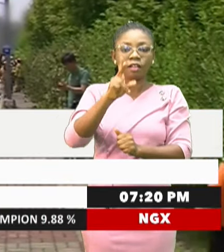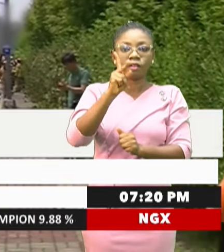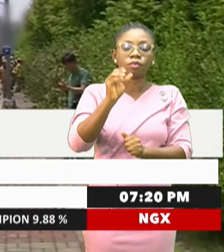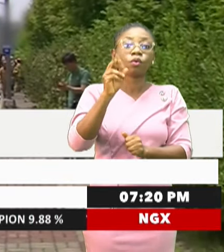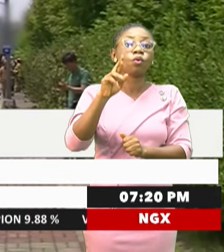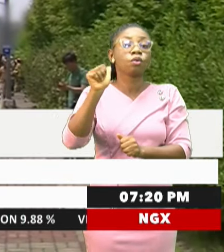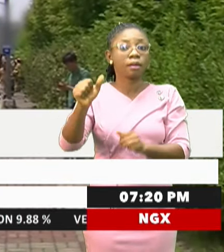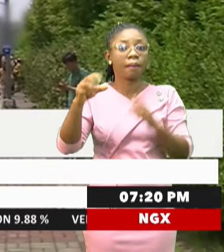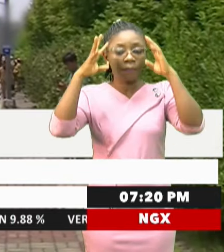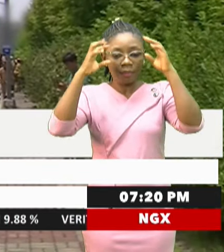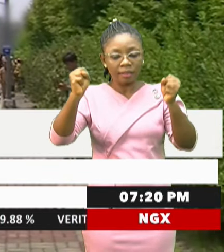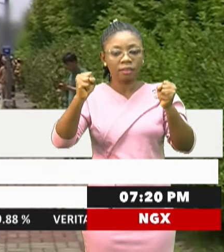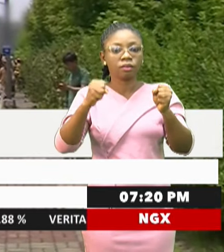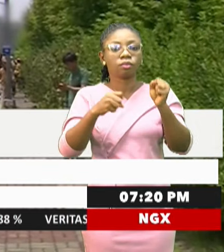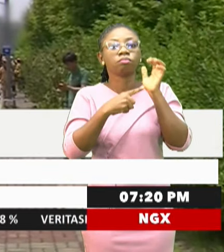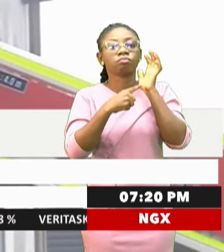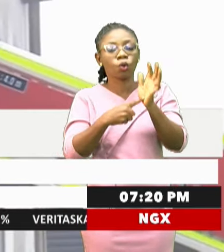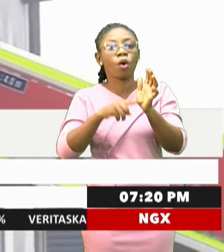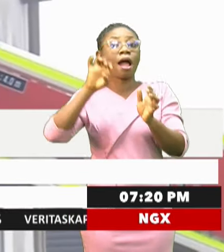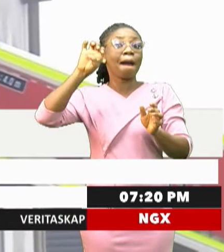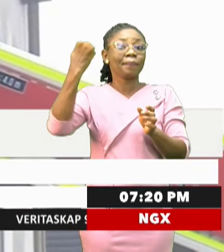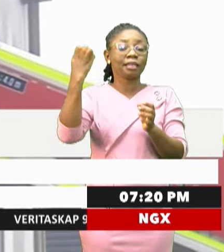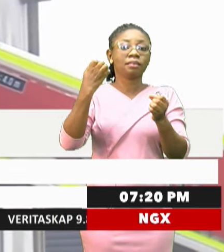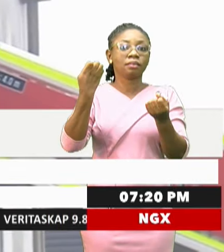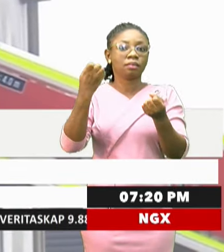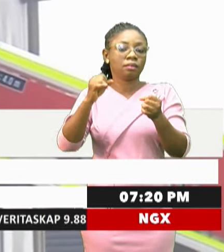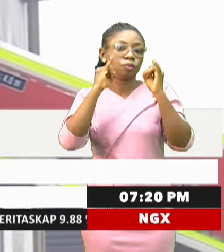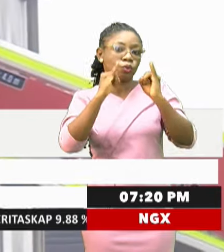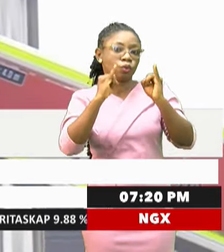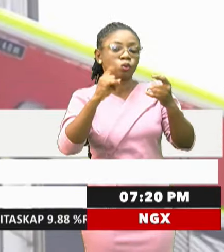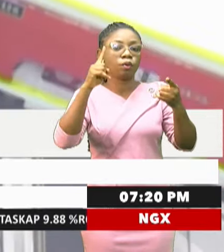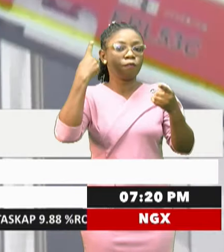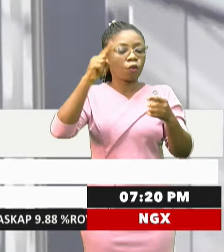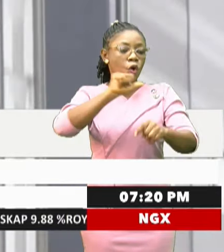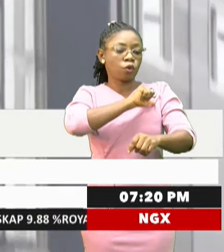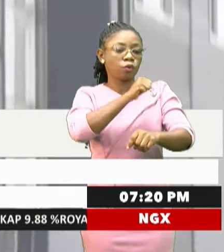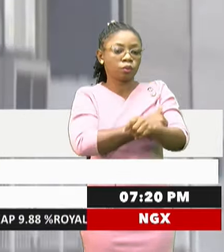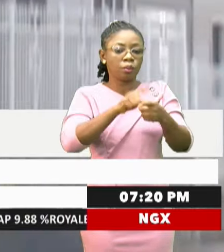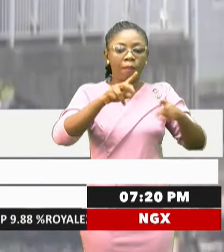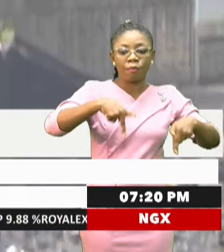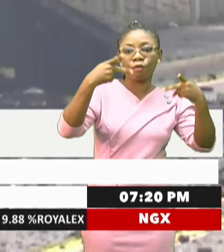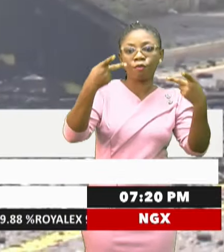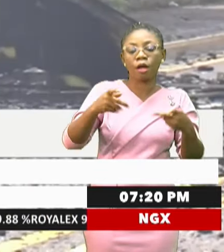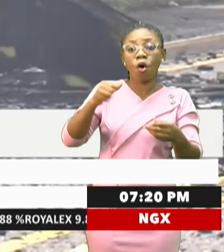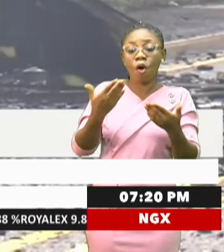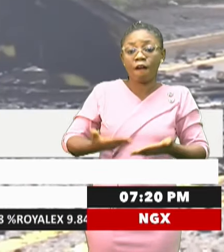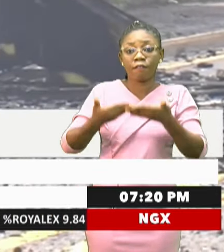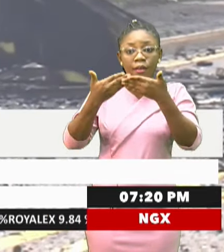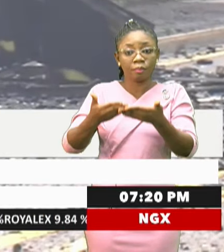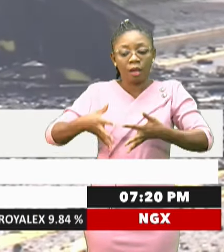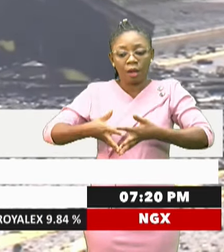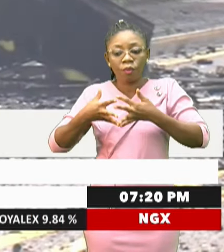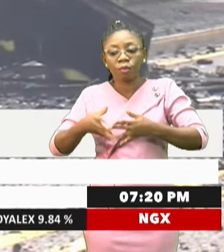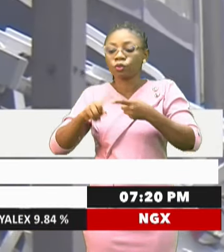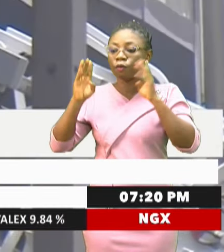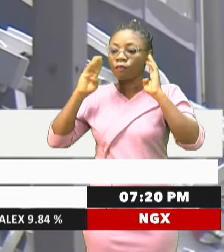Yongsecure, issued emergency instructions to authorities to mobilize all available personnel and equipment to focus